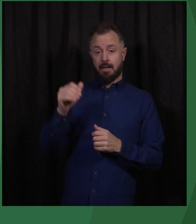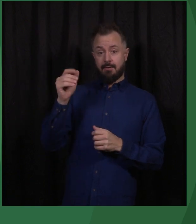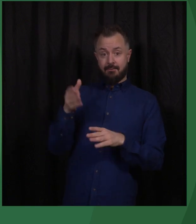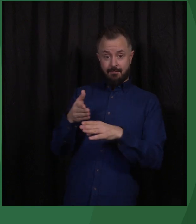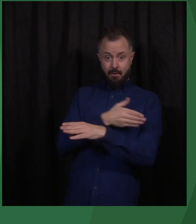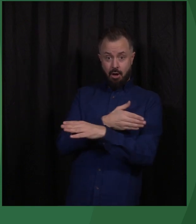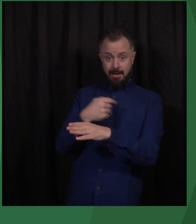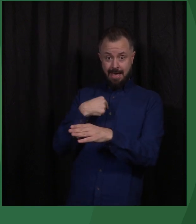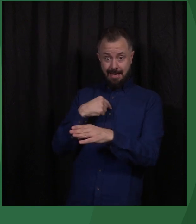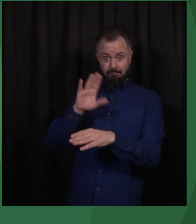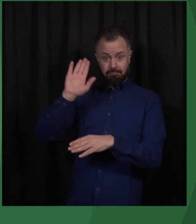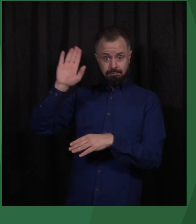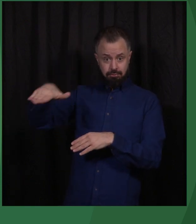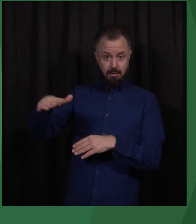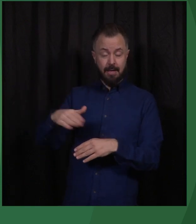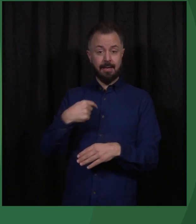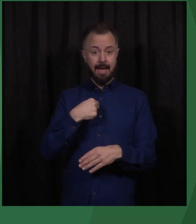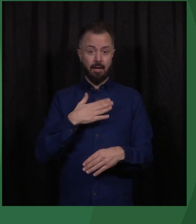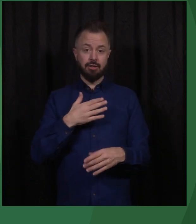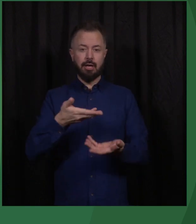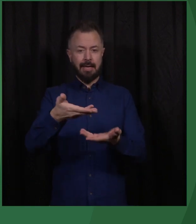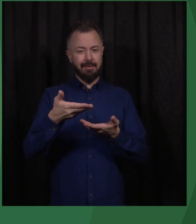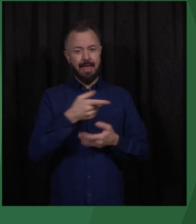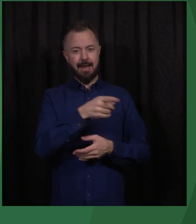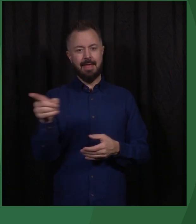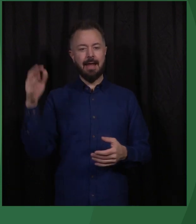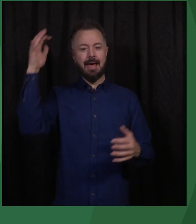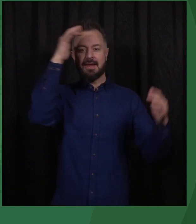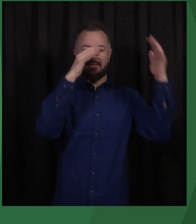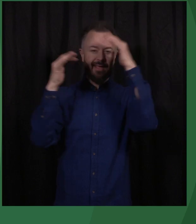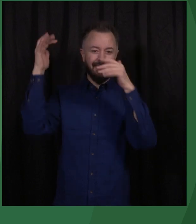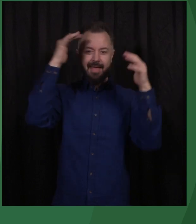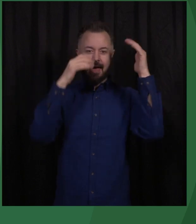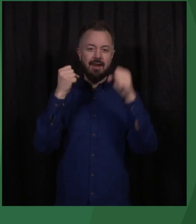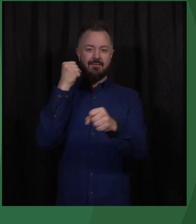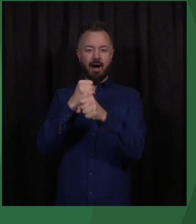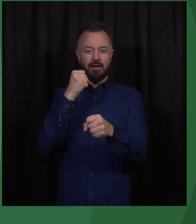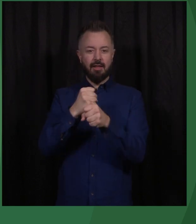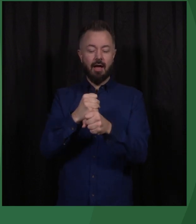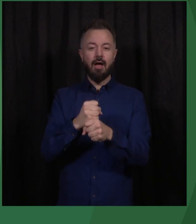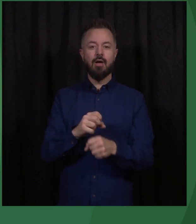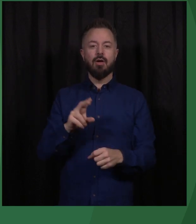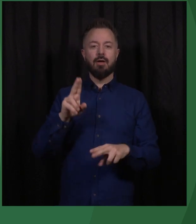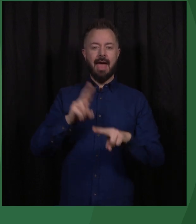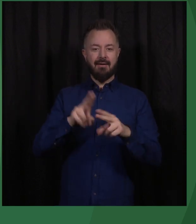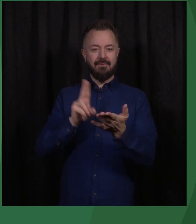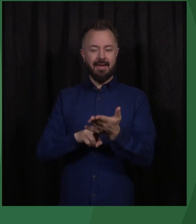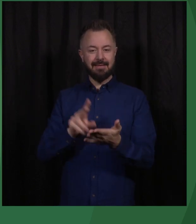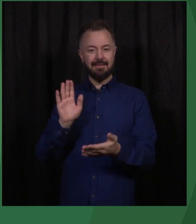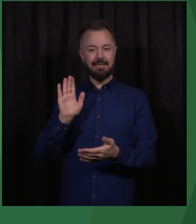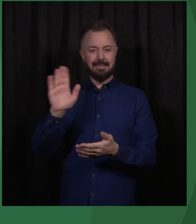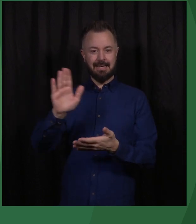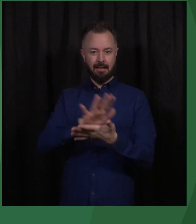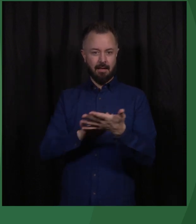before I go, let me just invite you to reflect on the fact that the UN Charter itself